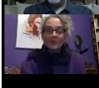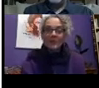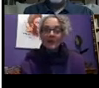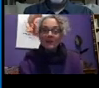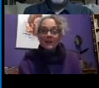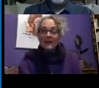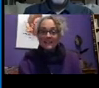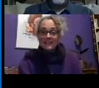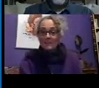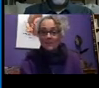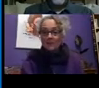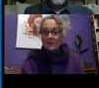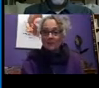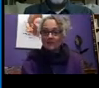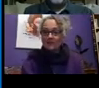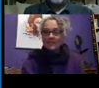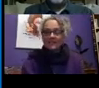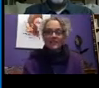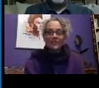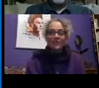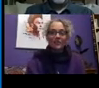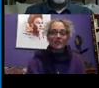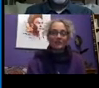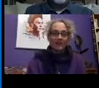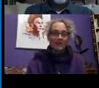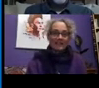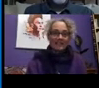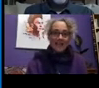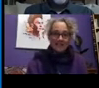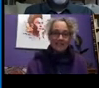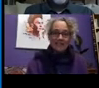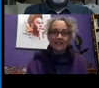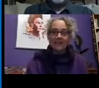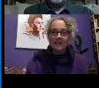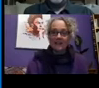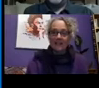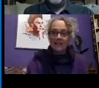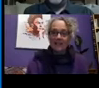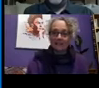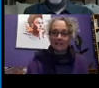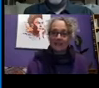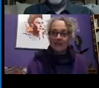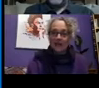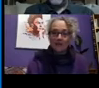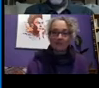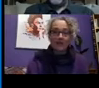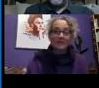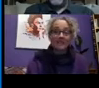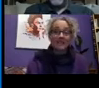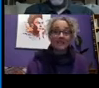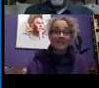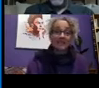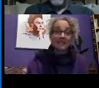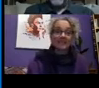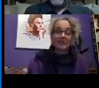We are a disabled people's organization who provide access to cycling at three off road